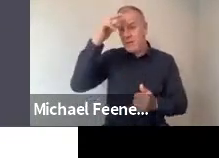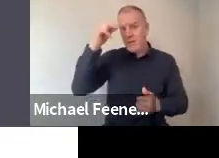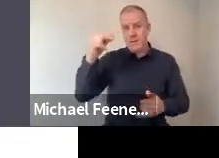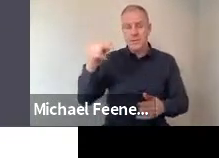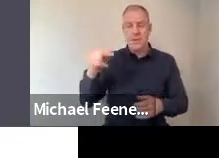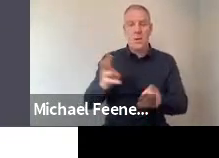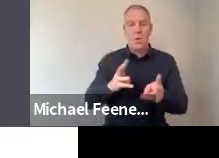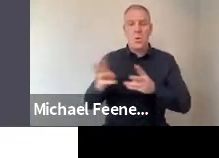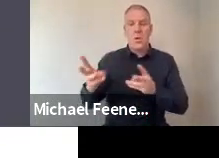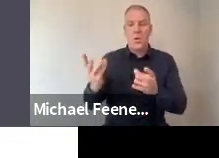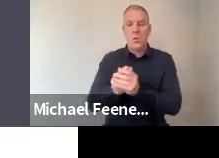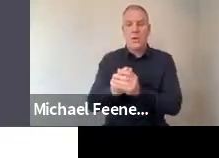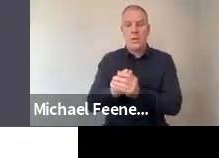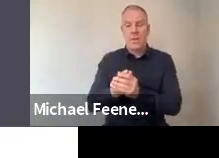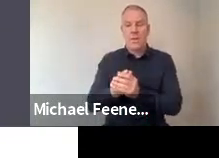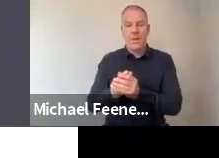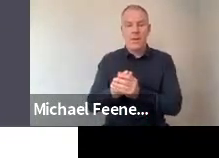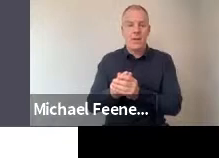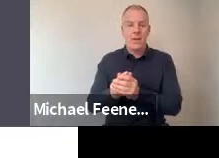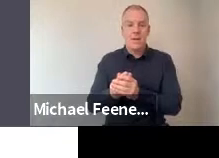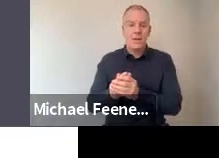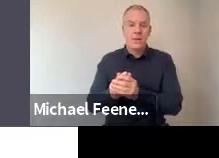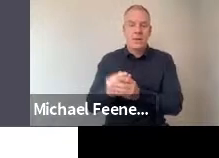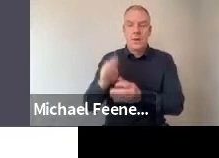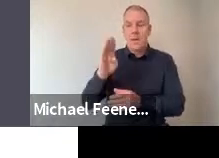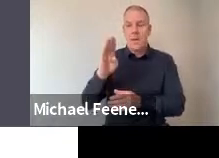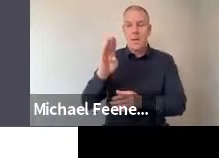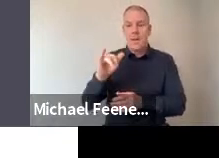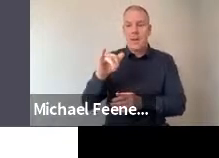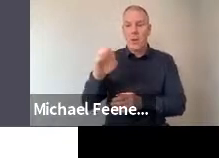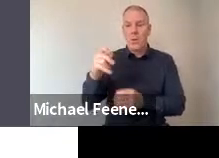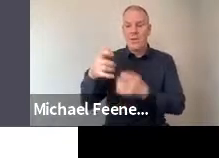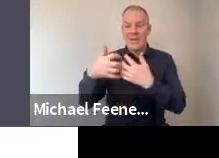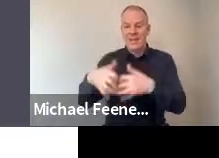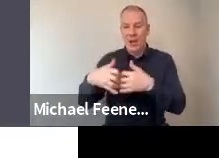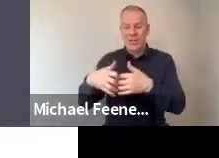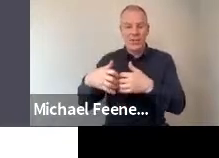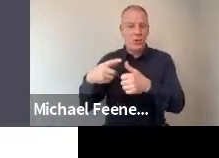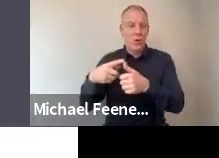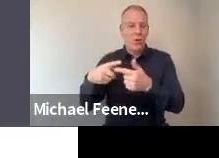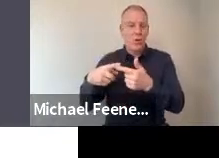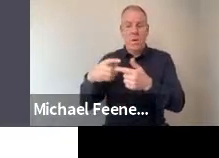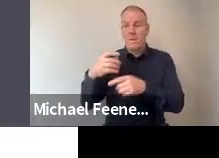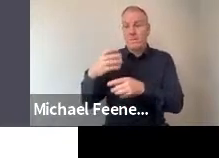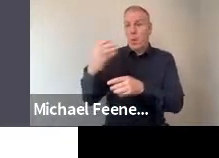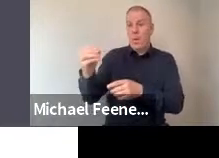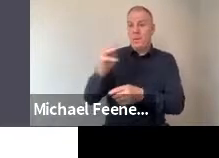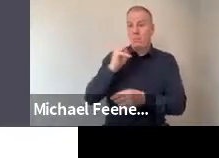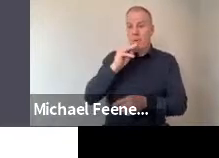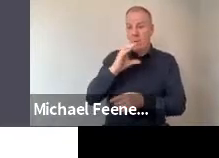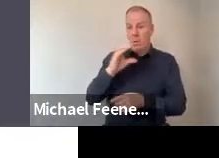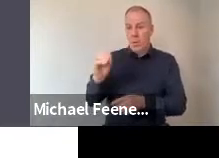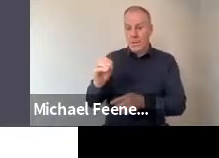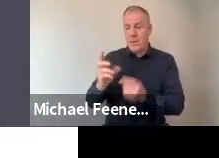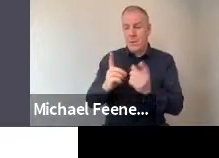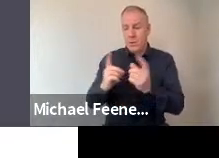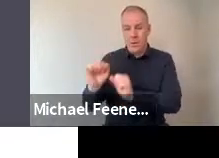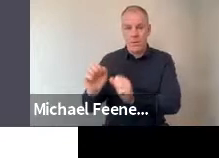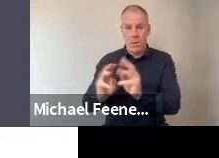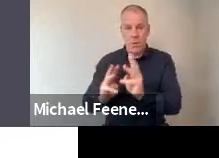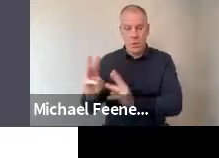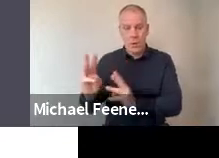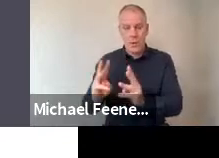working, for example, in biotech industry or for companies in order to conduct their work,